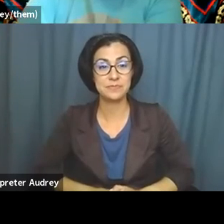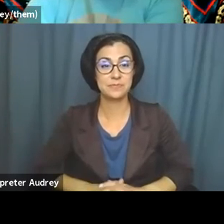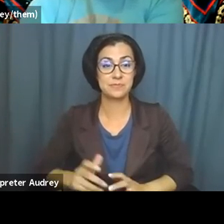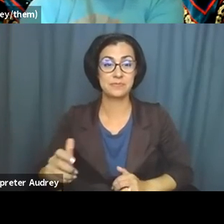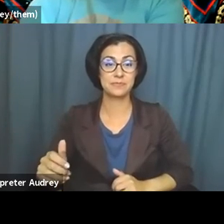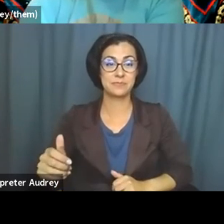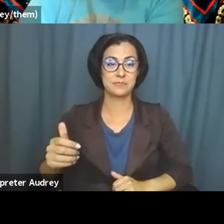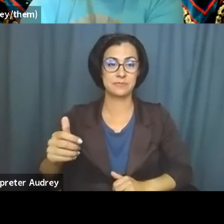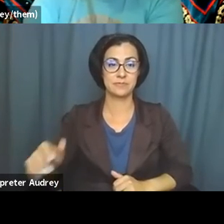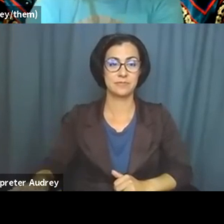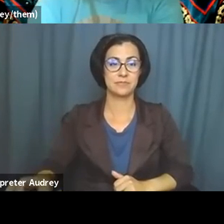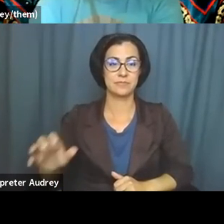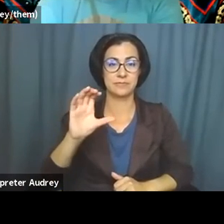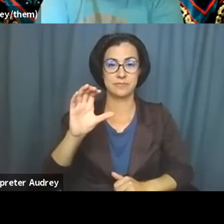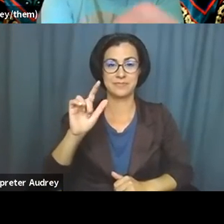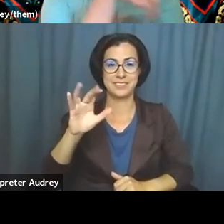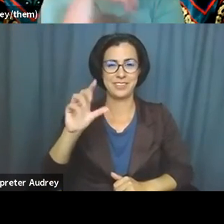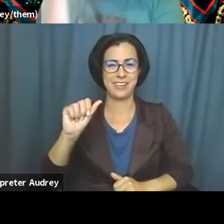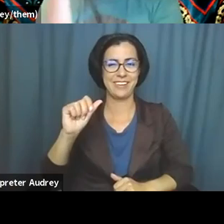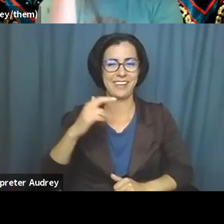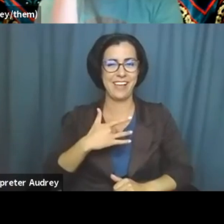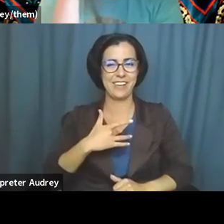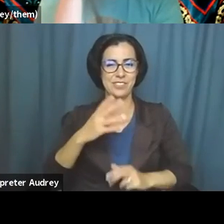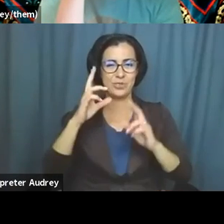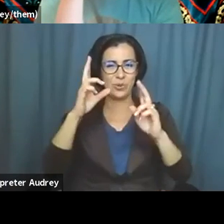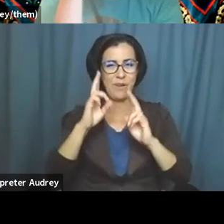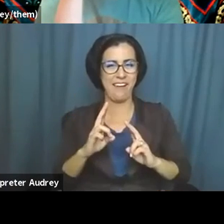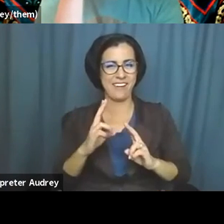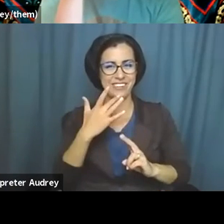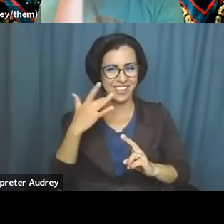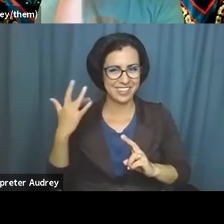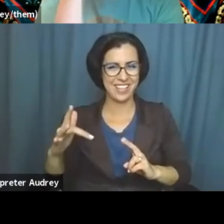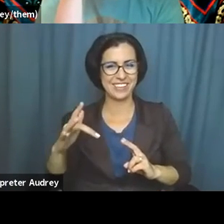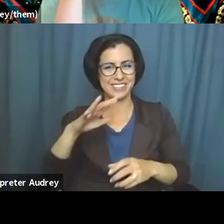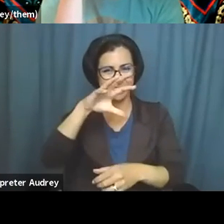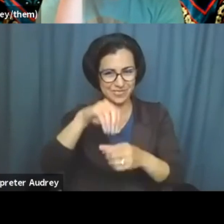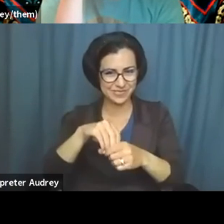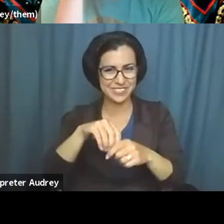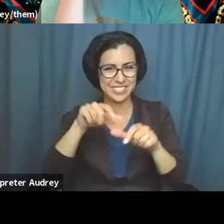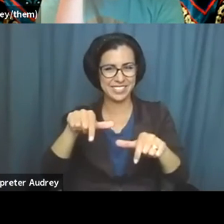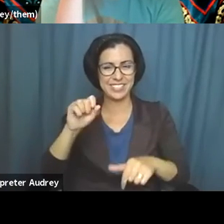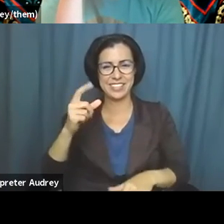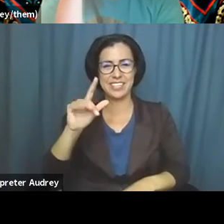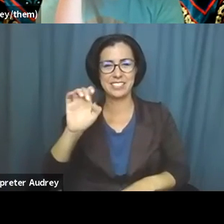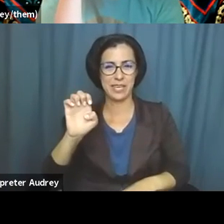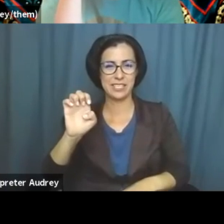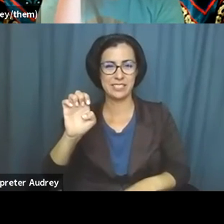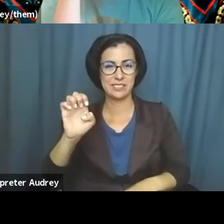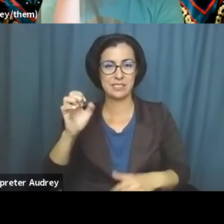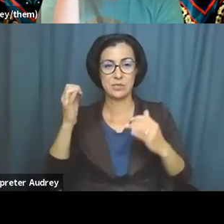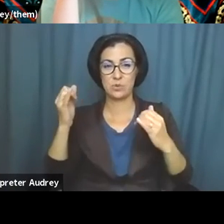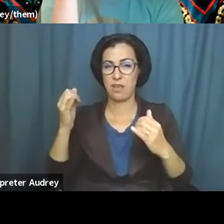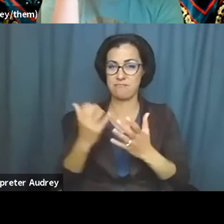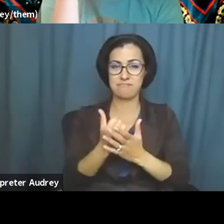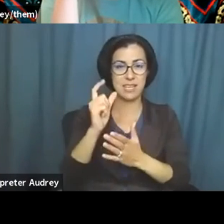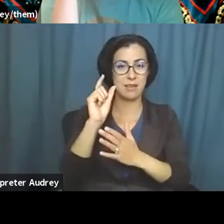I feel so honored and lucky to be in this space. Um, so I'm just going to take a moment